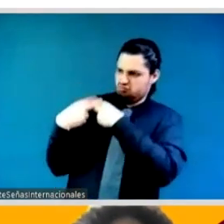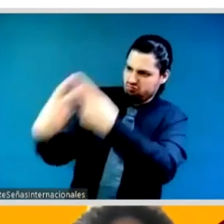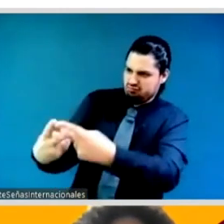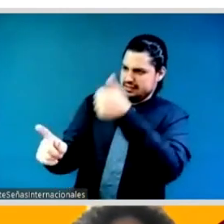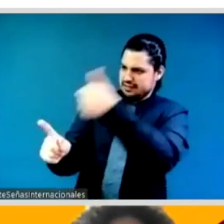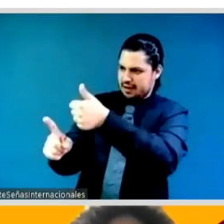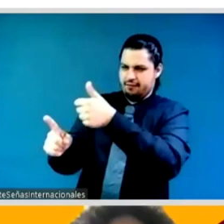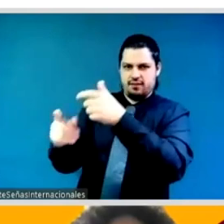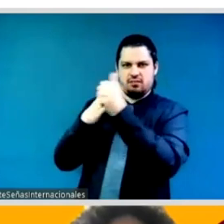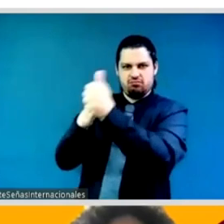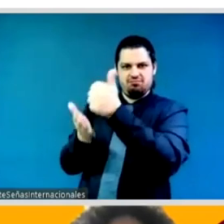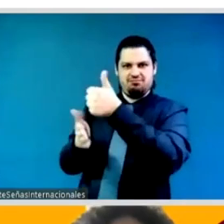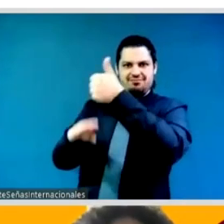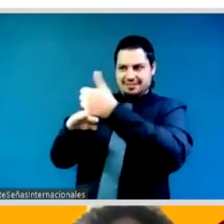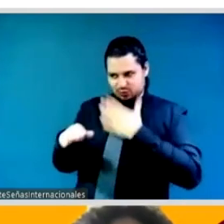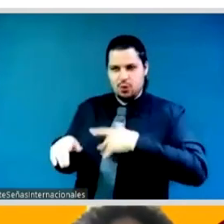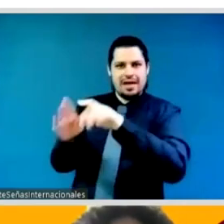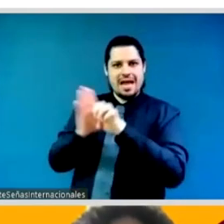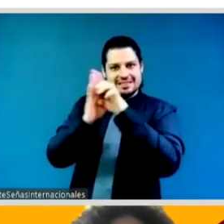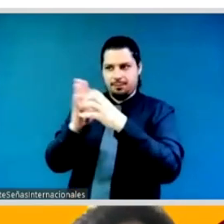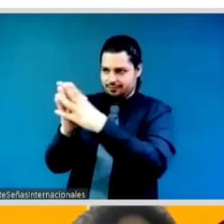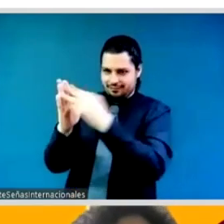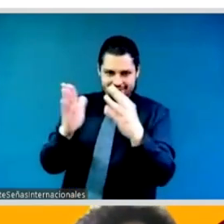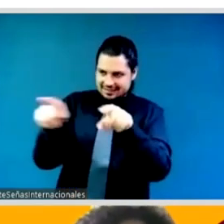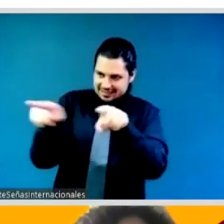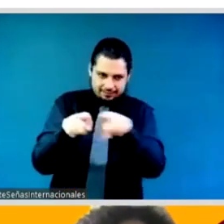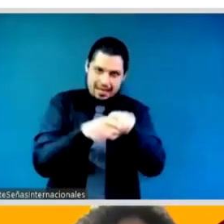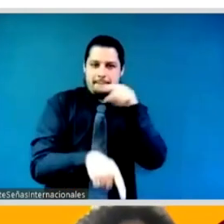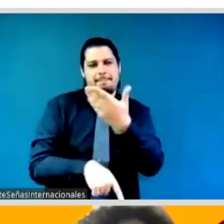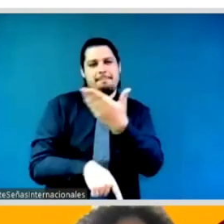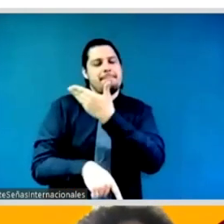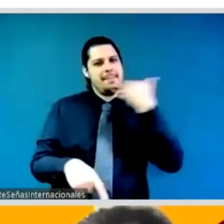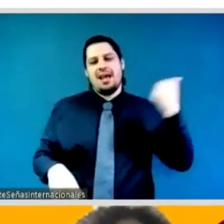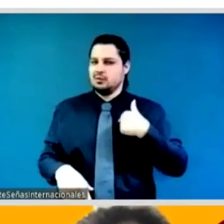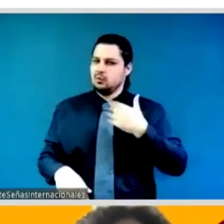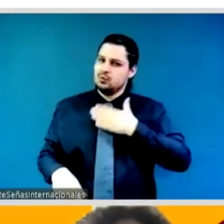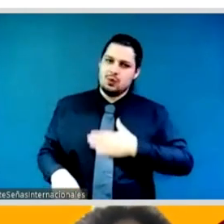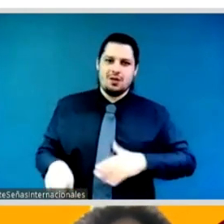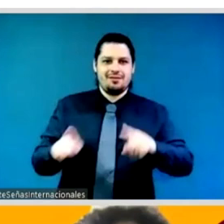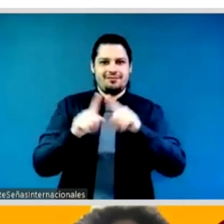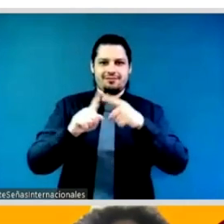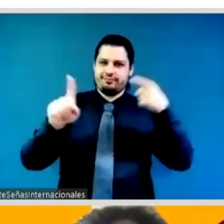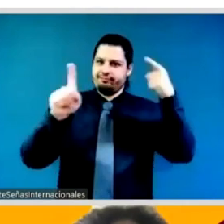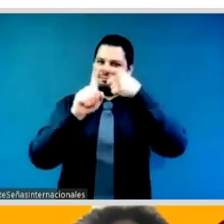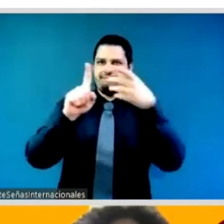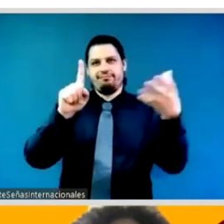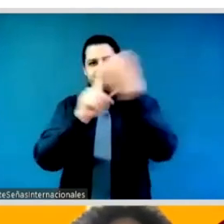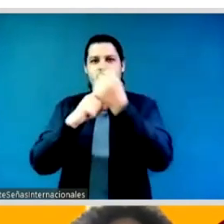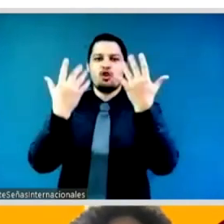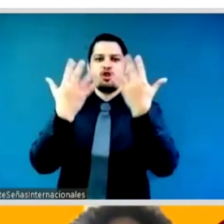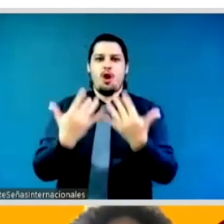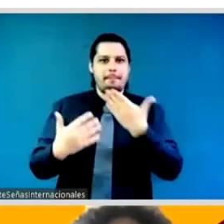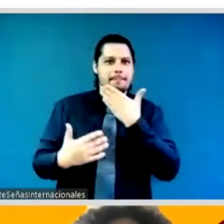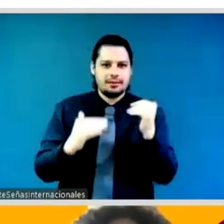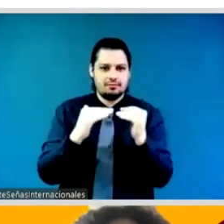rather in setting our aim too low and achieving the mark now when it comes to gender equality our ambition simply cannot be